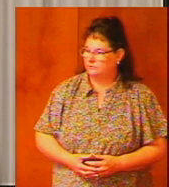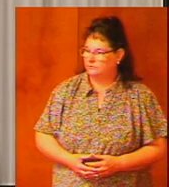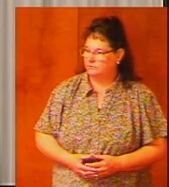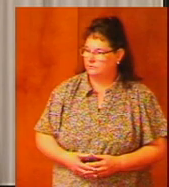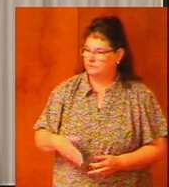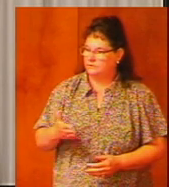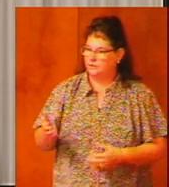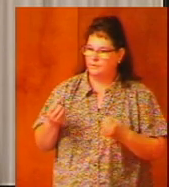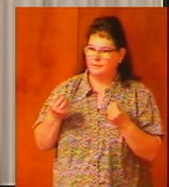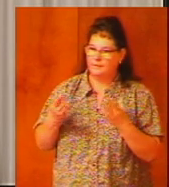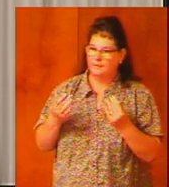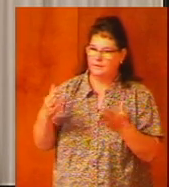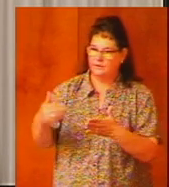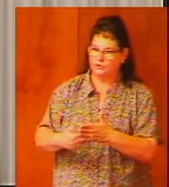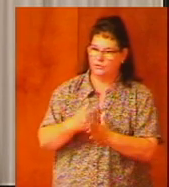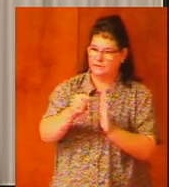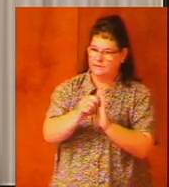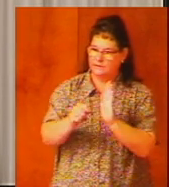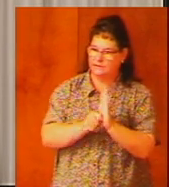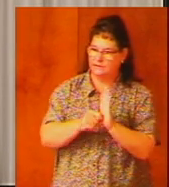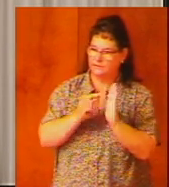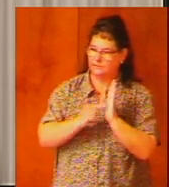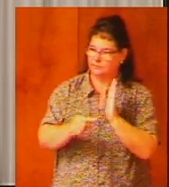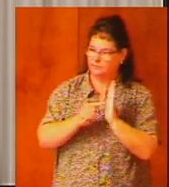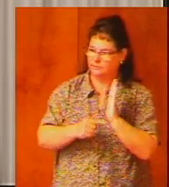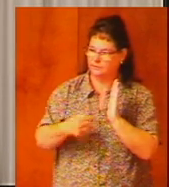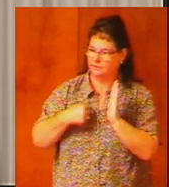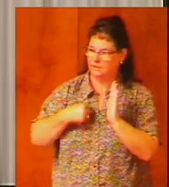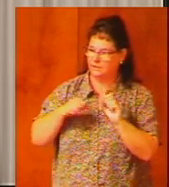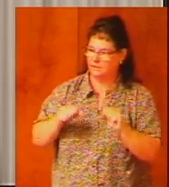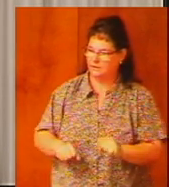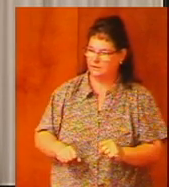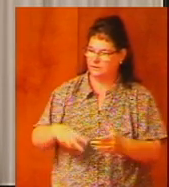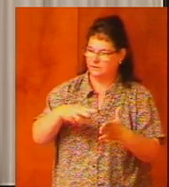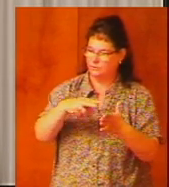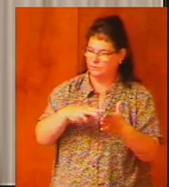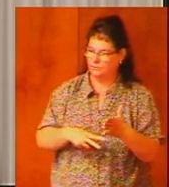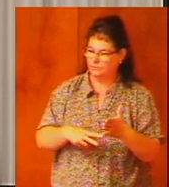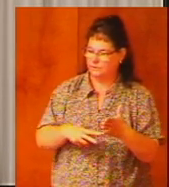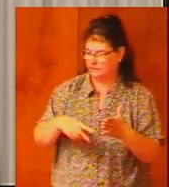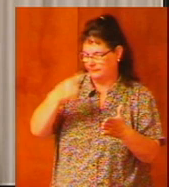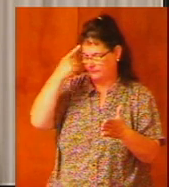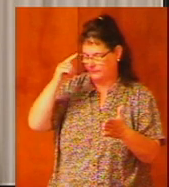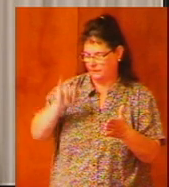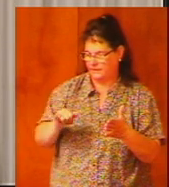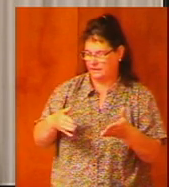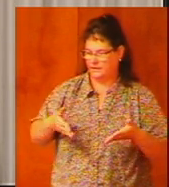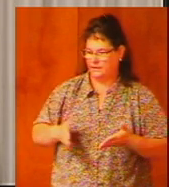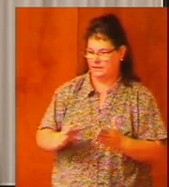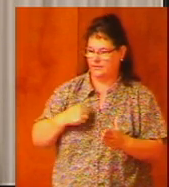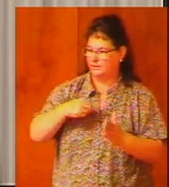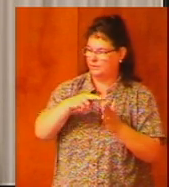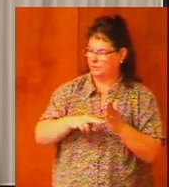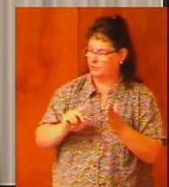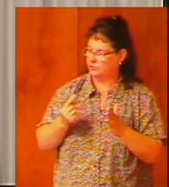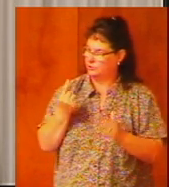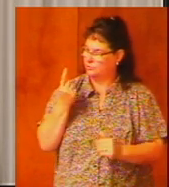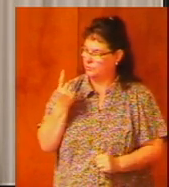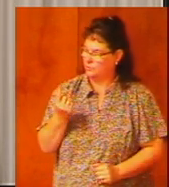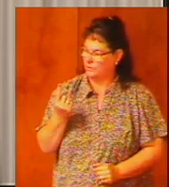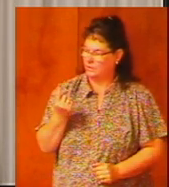there's so many New Testament passages that I could read to that effect let me just read one